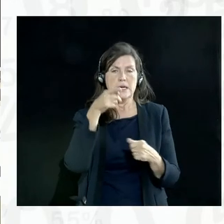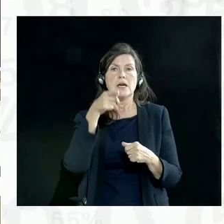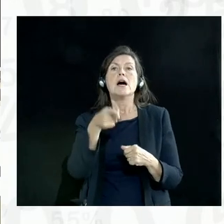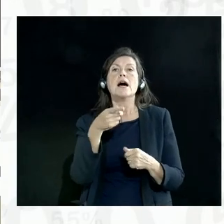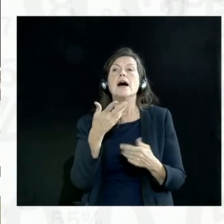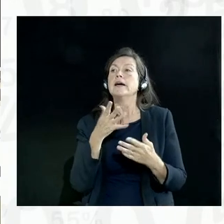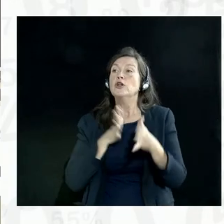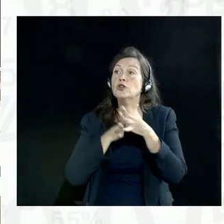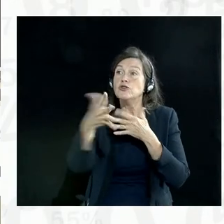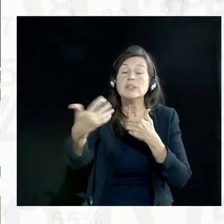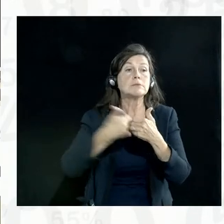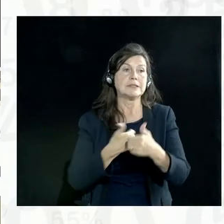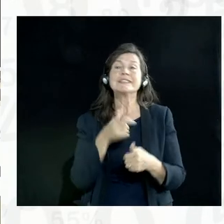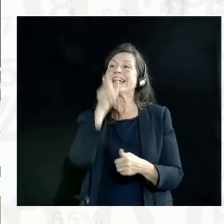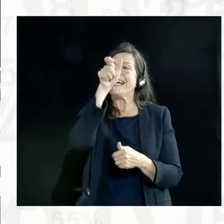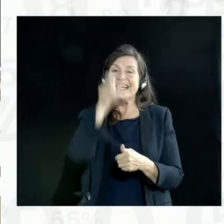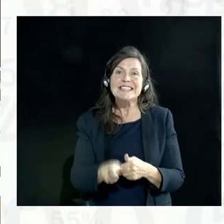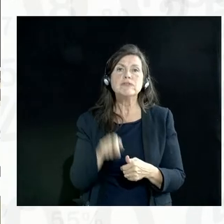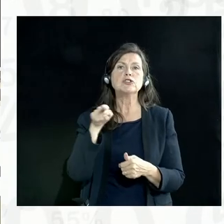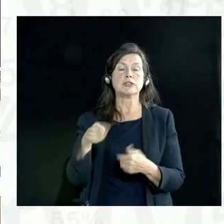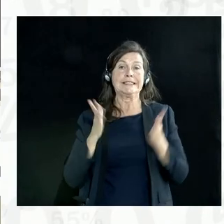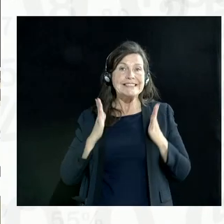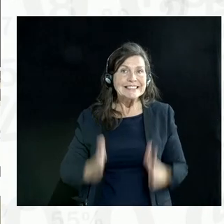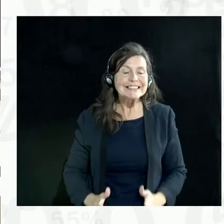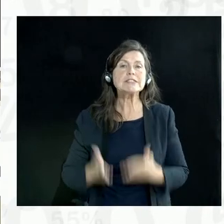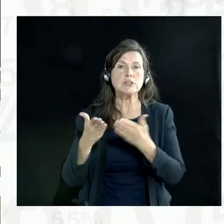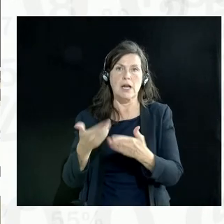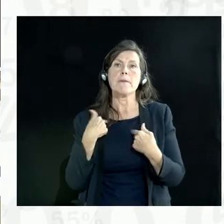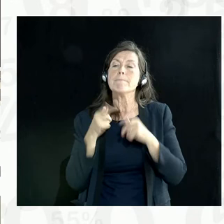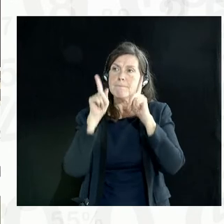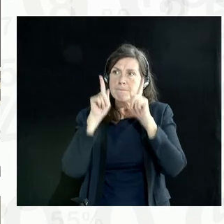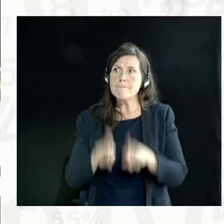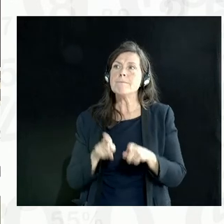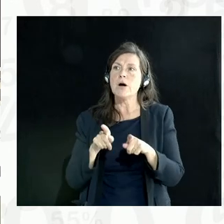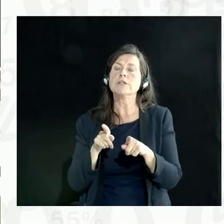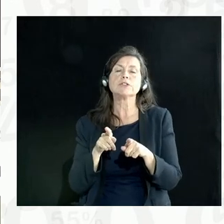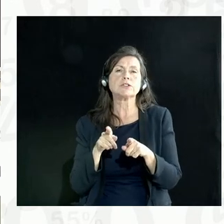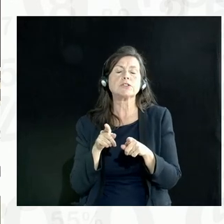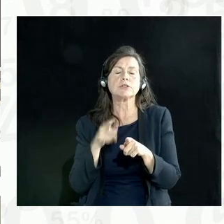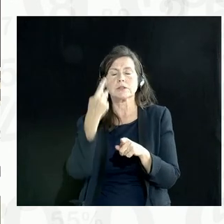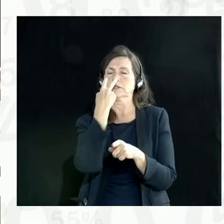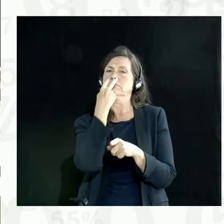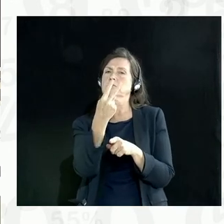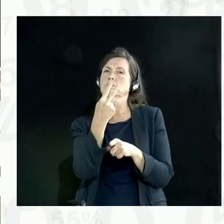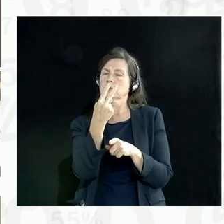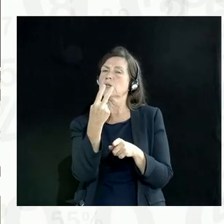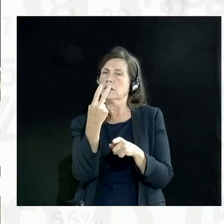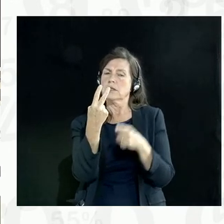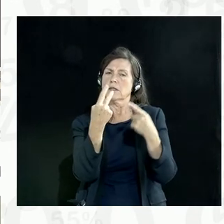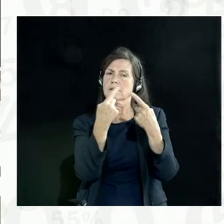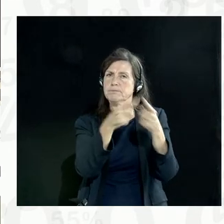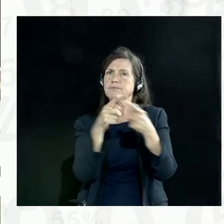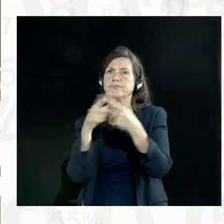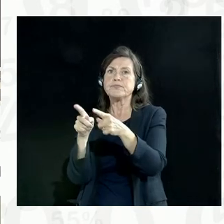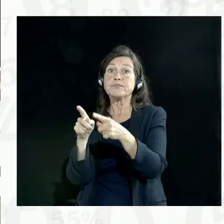individuals, and I use the word individual rather than citizen, because I think we need to understand that there are people for whom